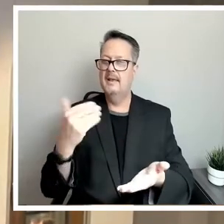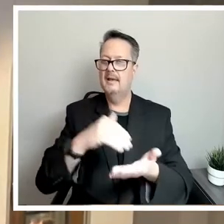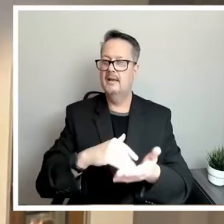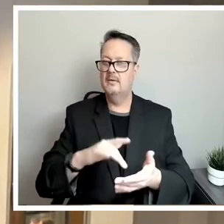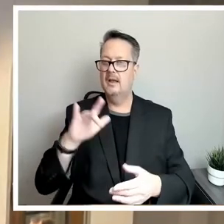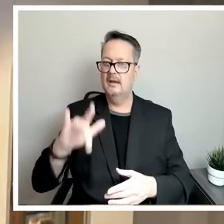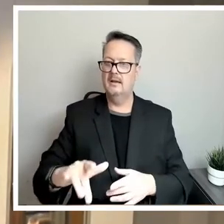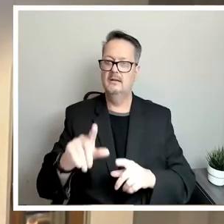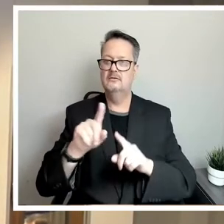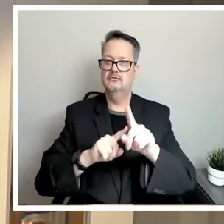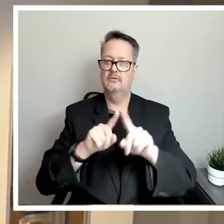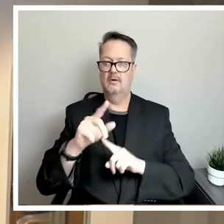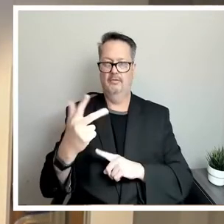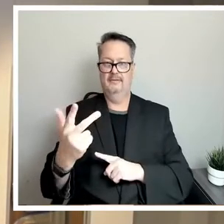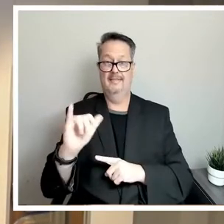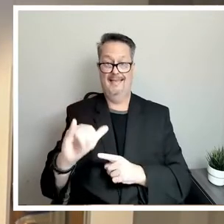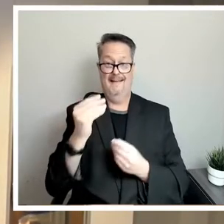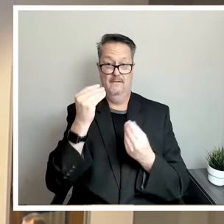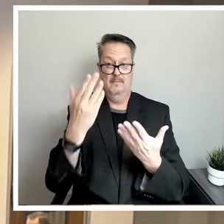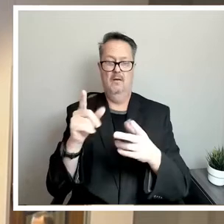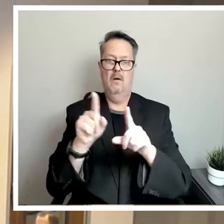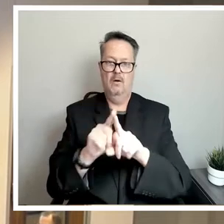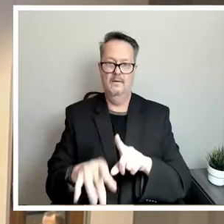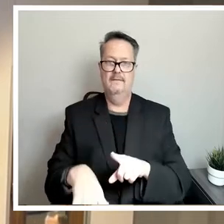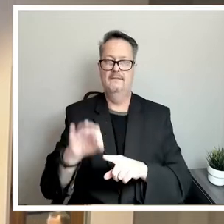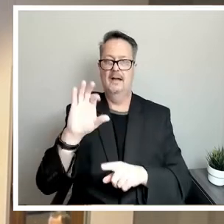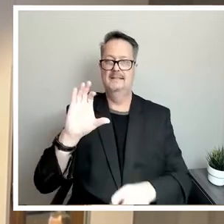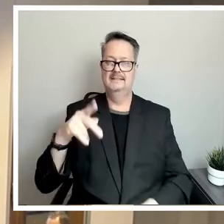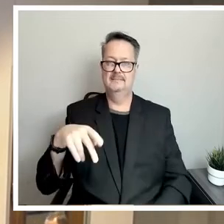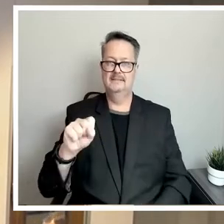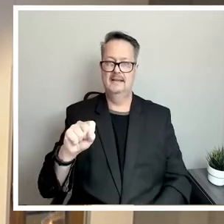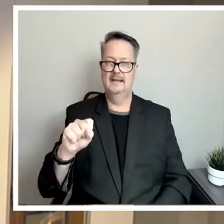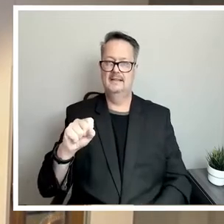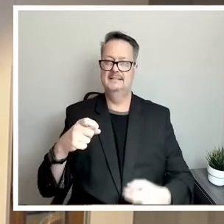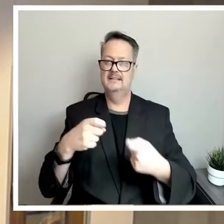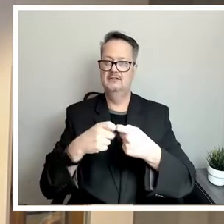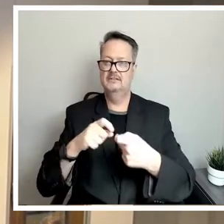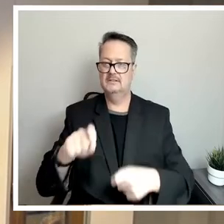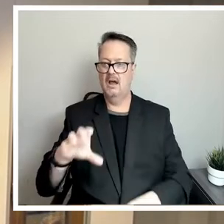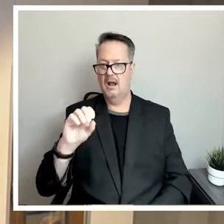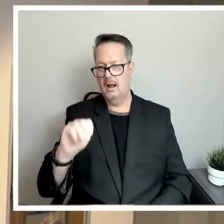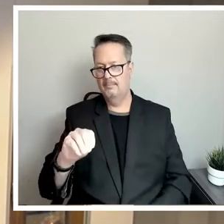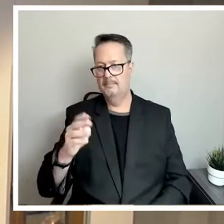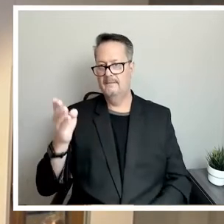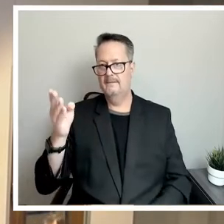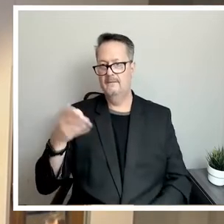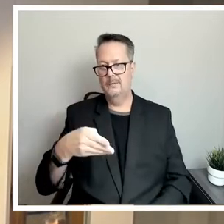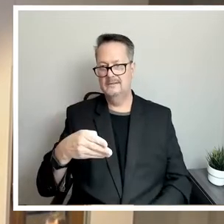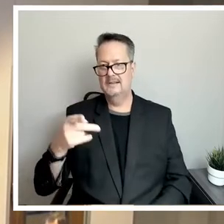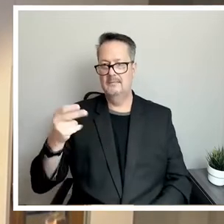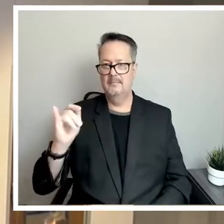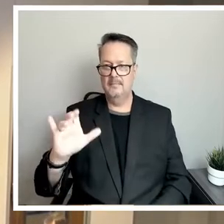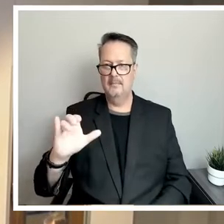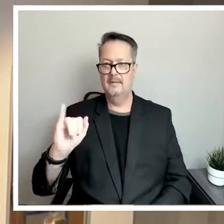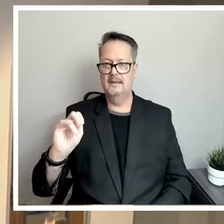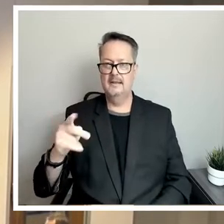3 this information can also be found at cpsenergy.com forward slash public input